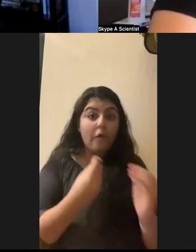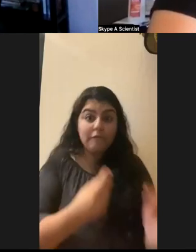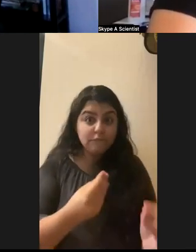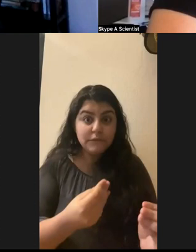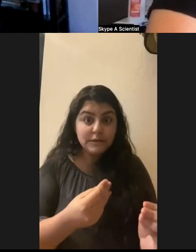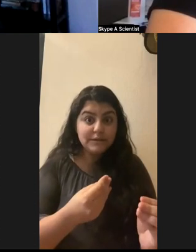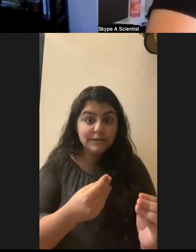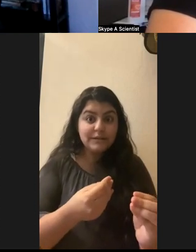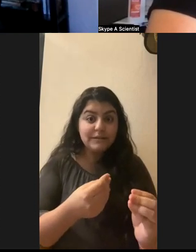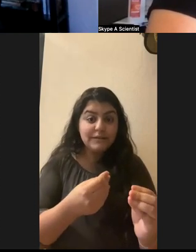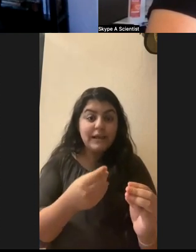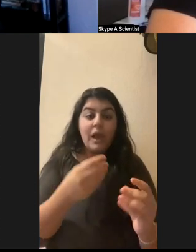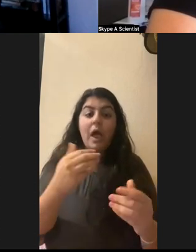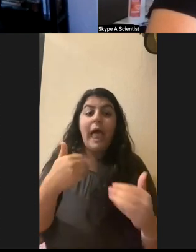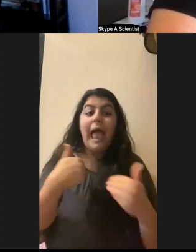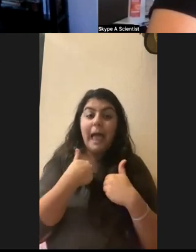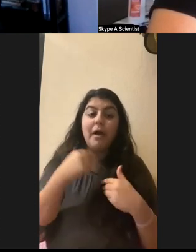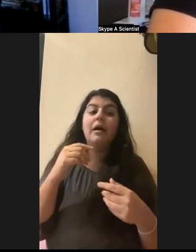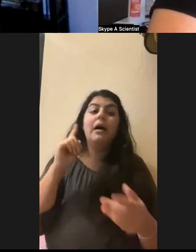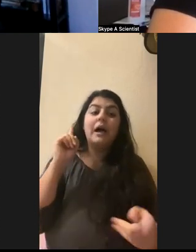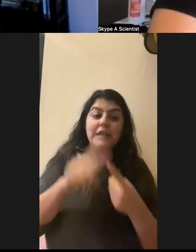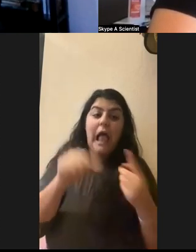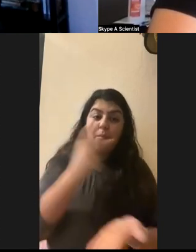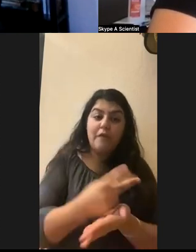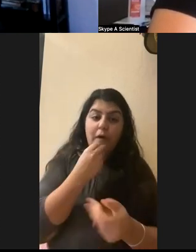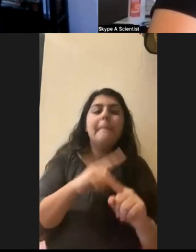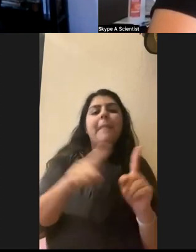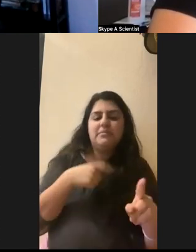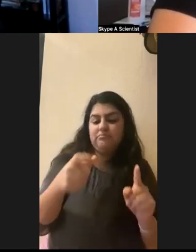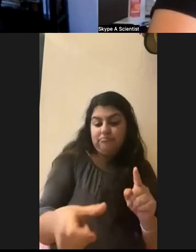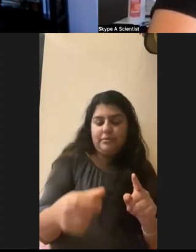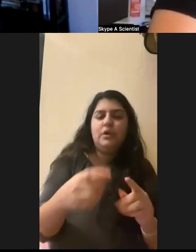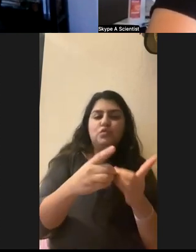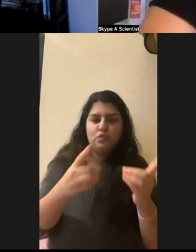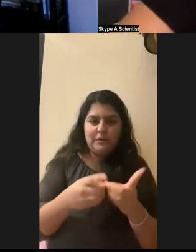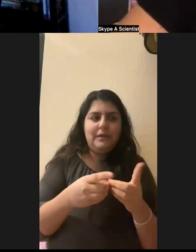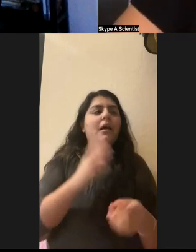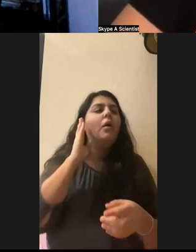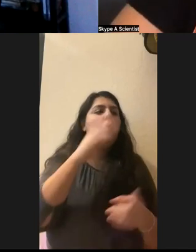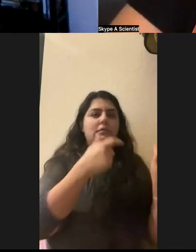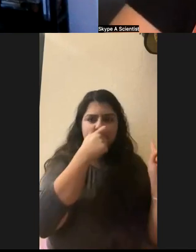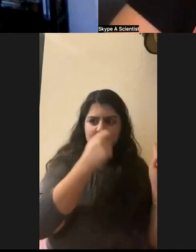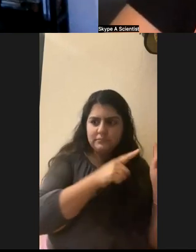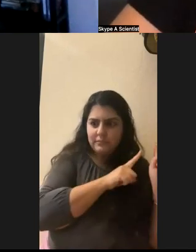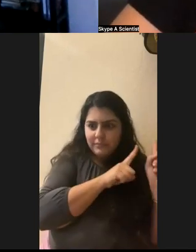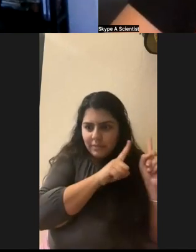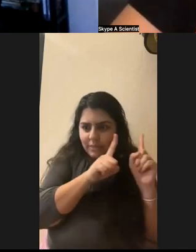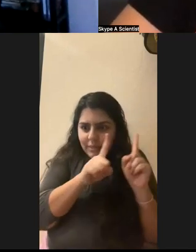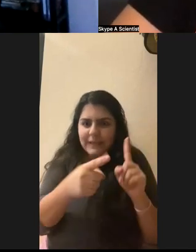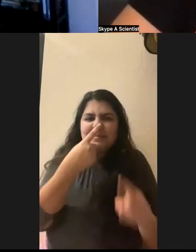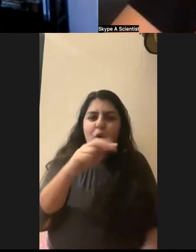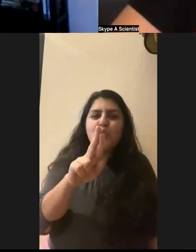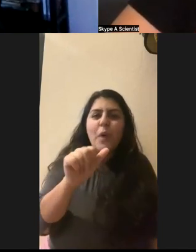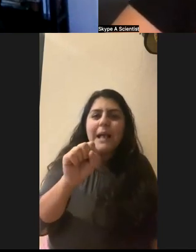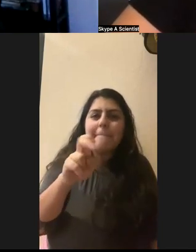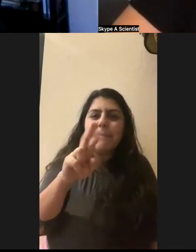Um, we just put one donut so they're not hanging out there. Um, but it lures them in. Um, there's a raspberry scent. They love raspberry and